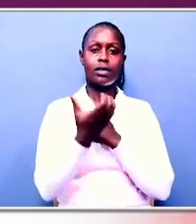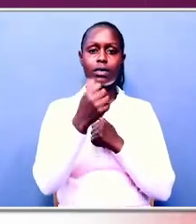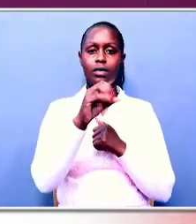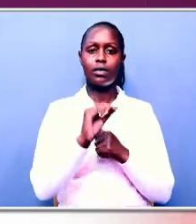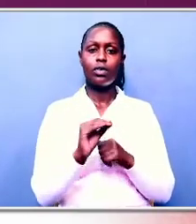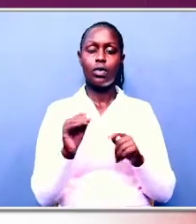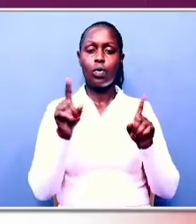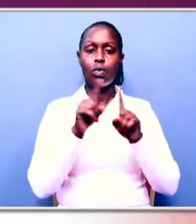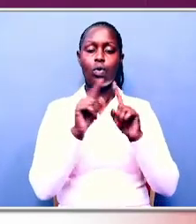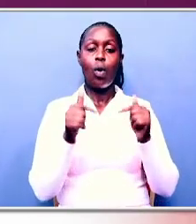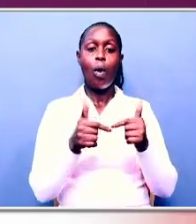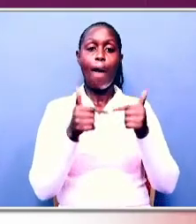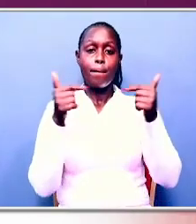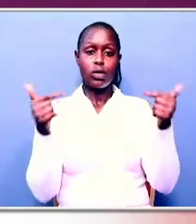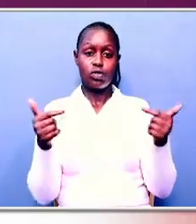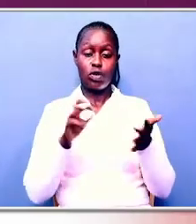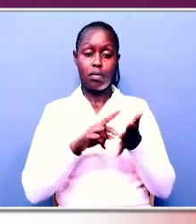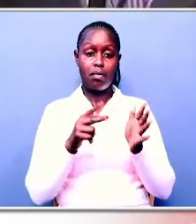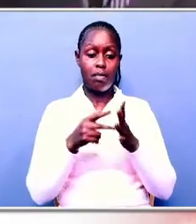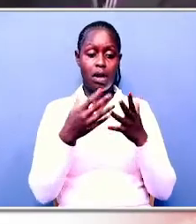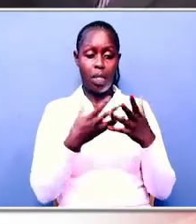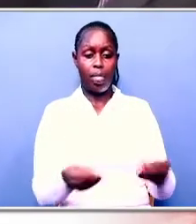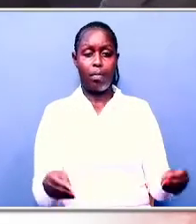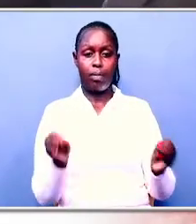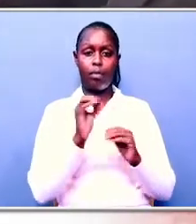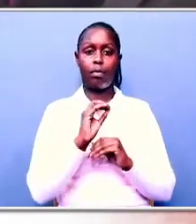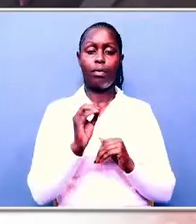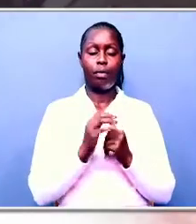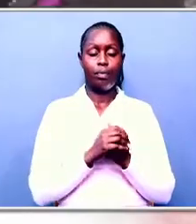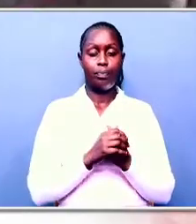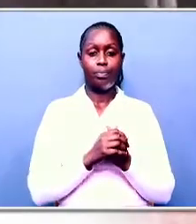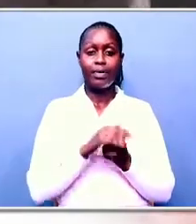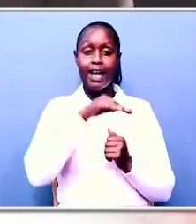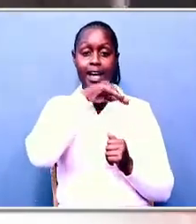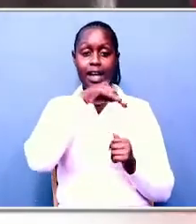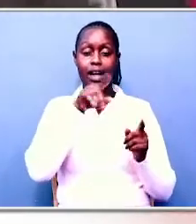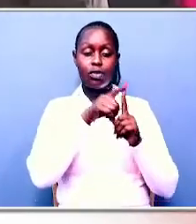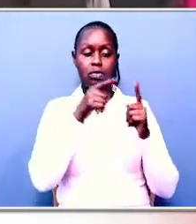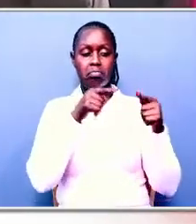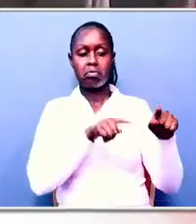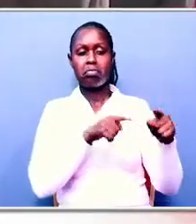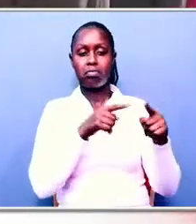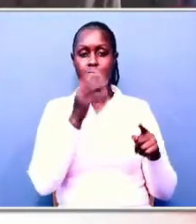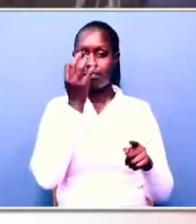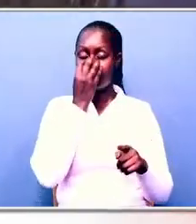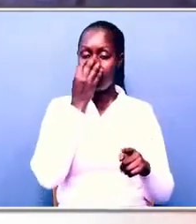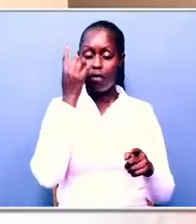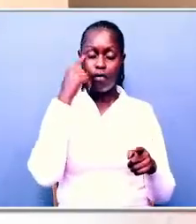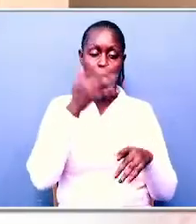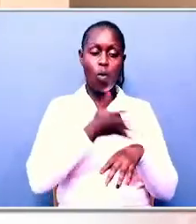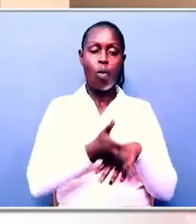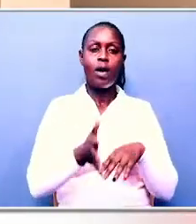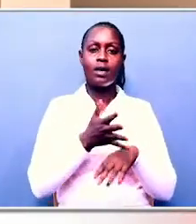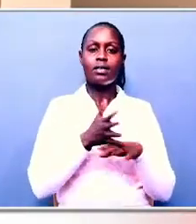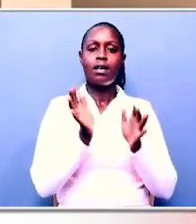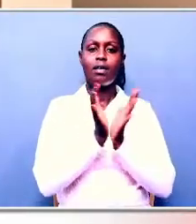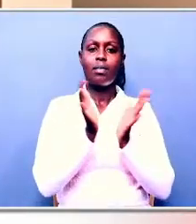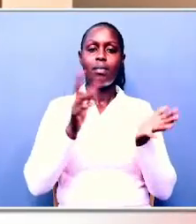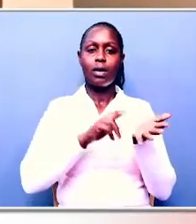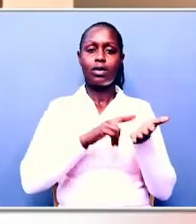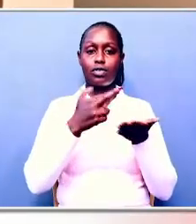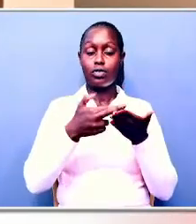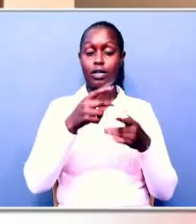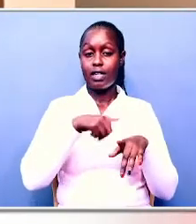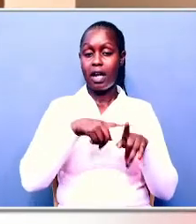opposition did not collapse. Raula also accused Deputy President William Ruto of wasting public resources in his